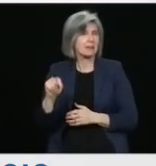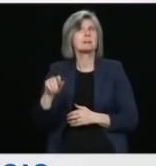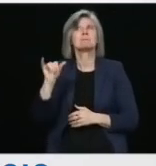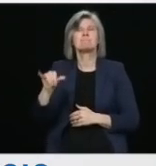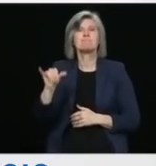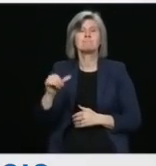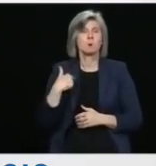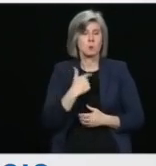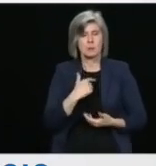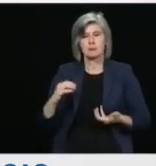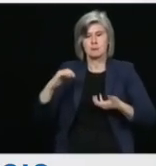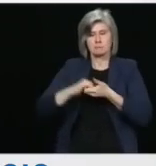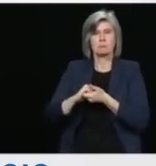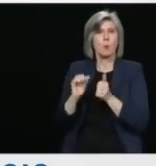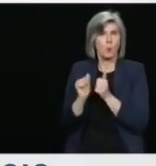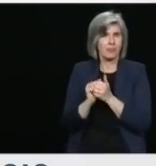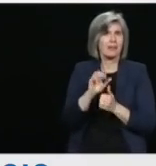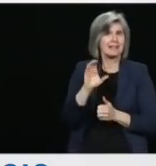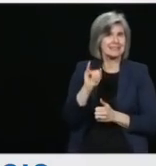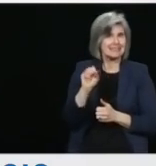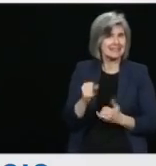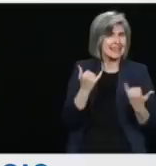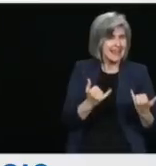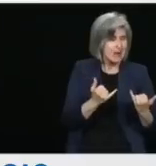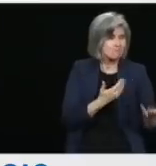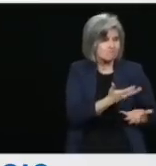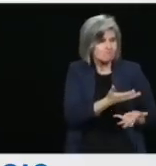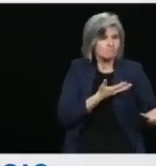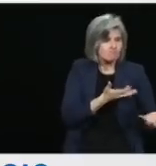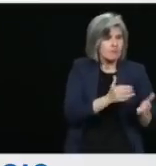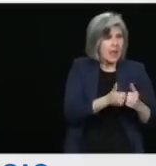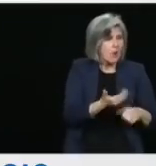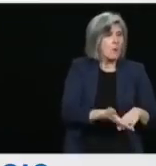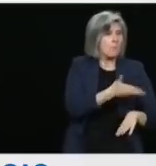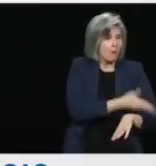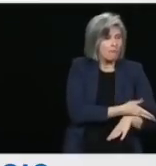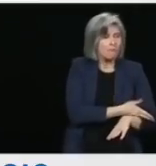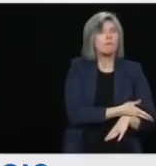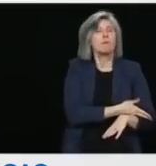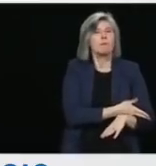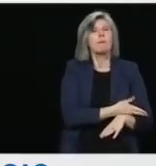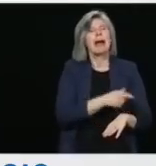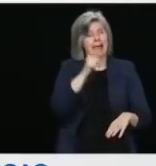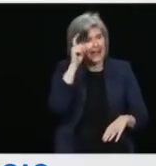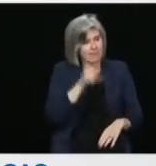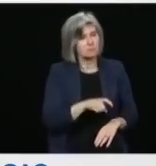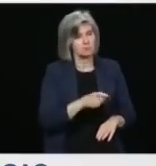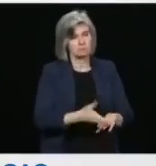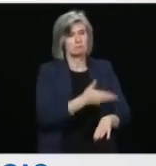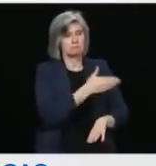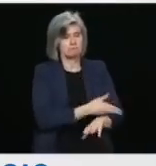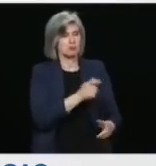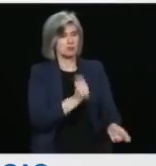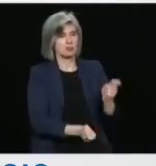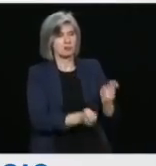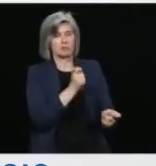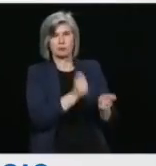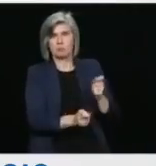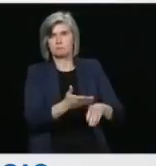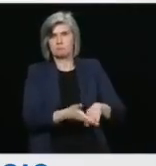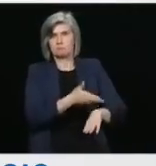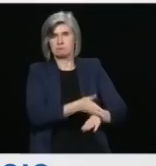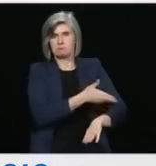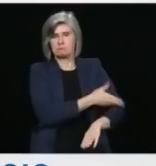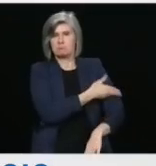we need to and can do better together to make all the changes needed. And, of course, I look